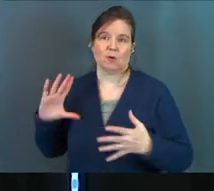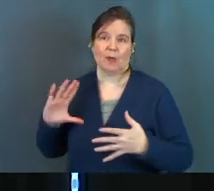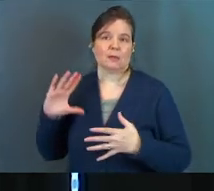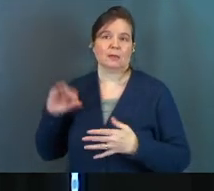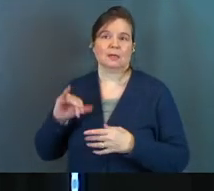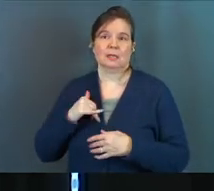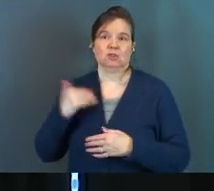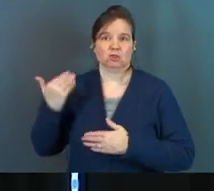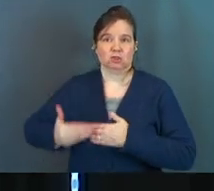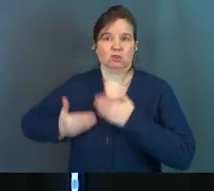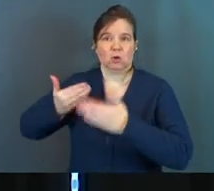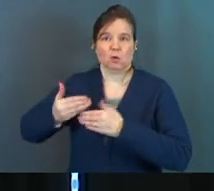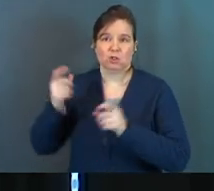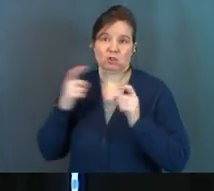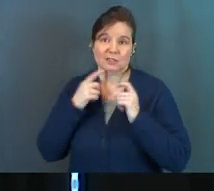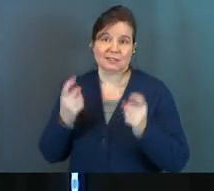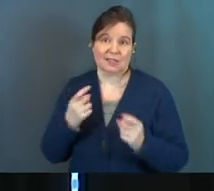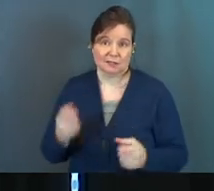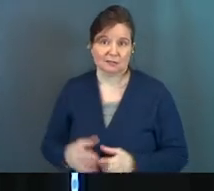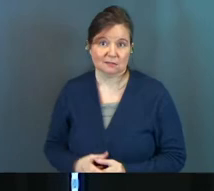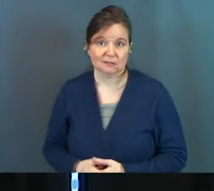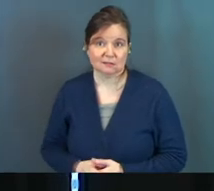in generational sin.